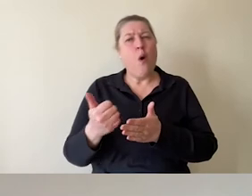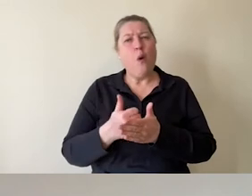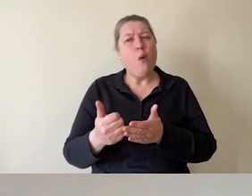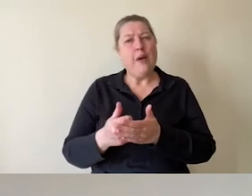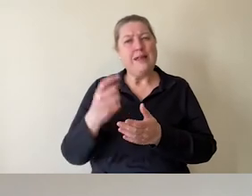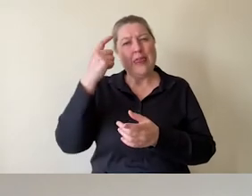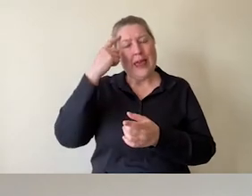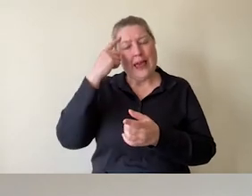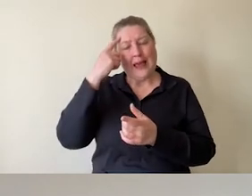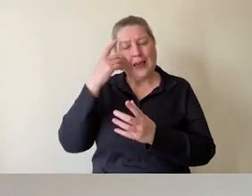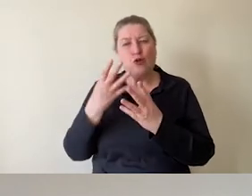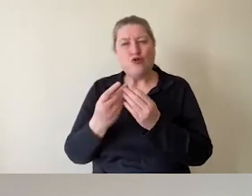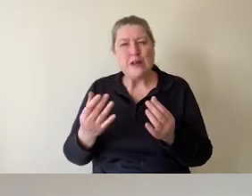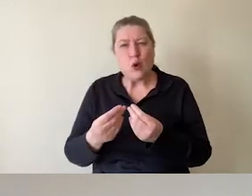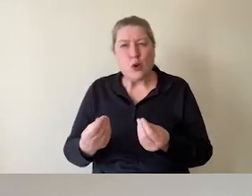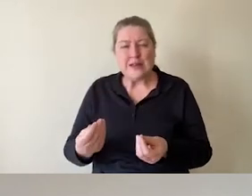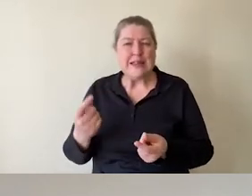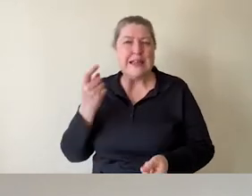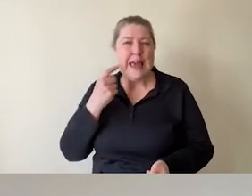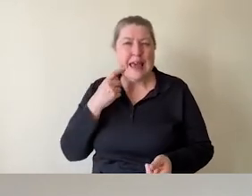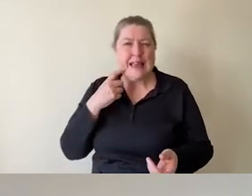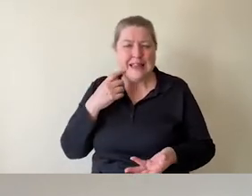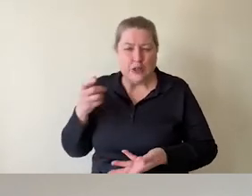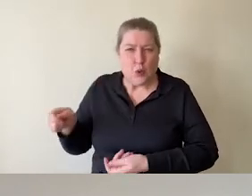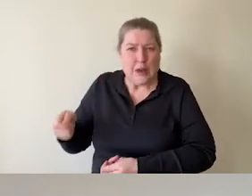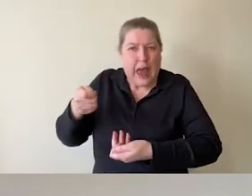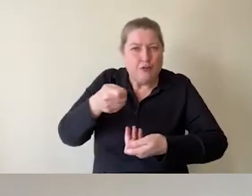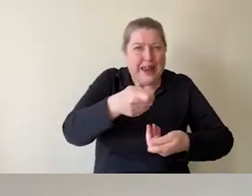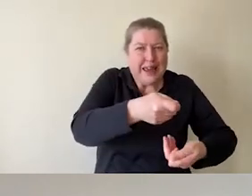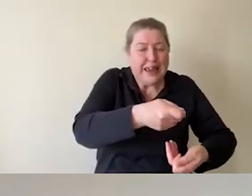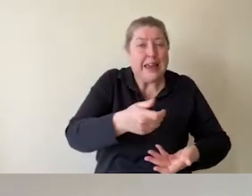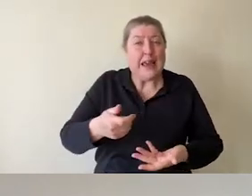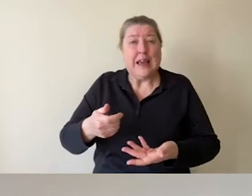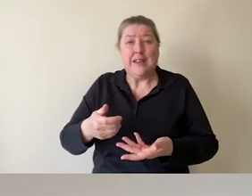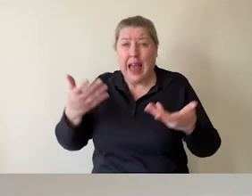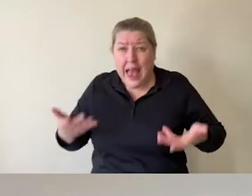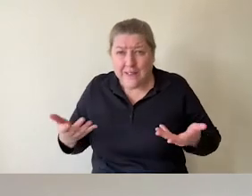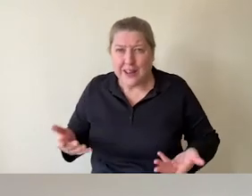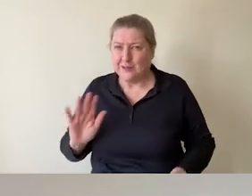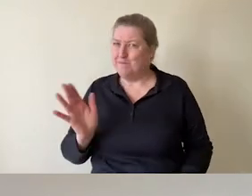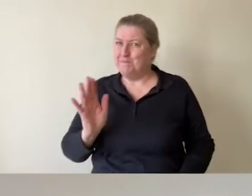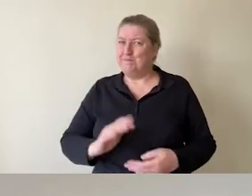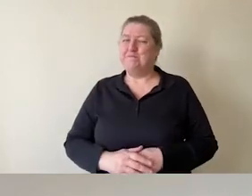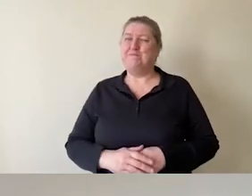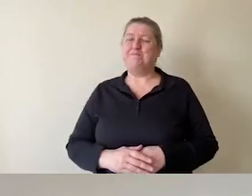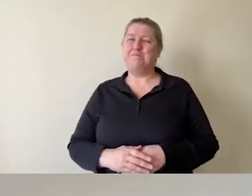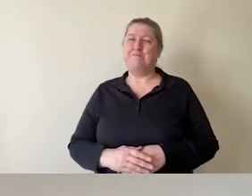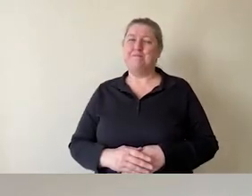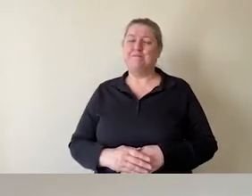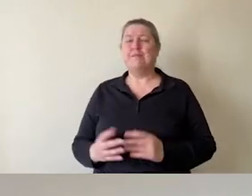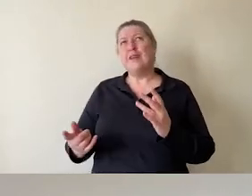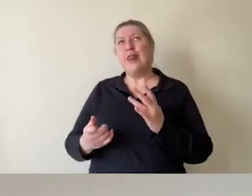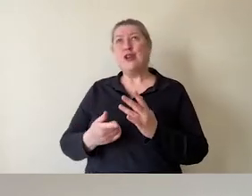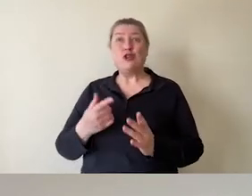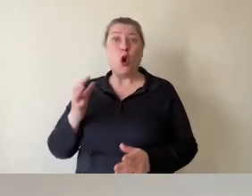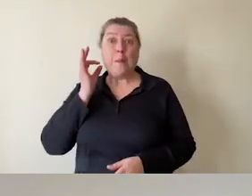portable. Always make them easy to carry and not too heavy. The other top tip I would